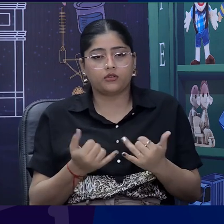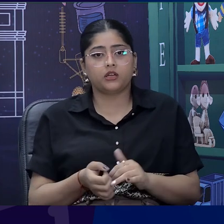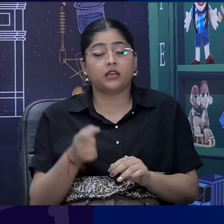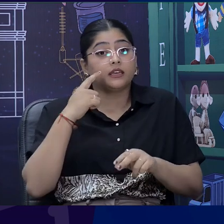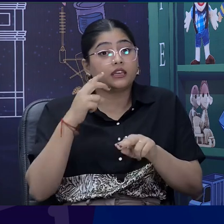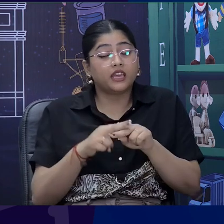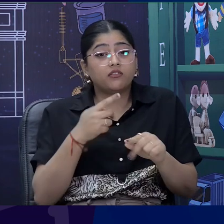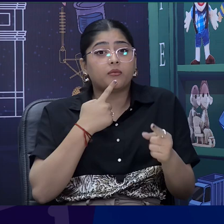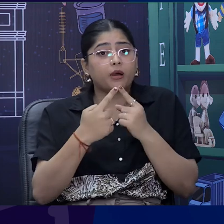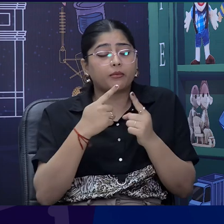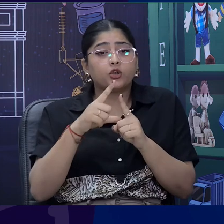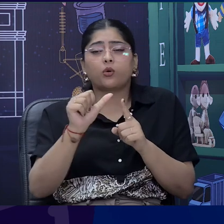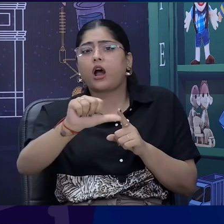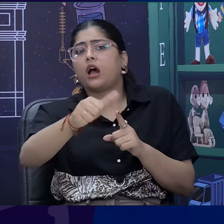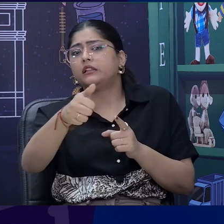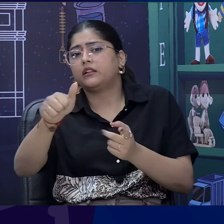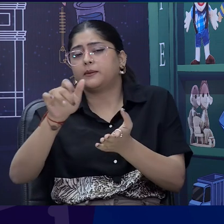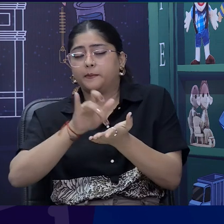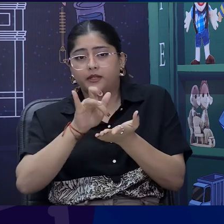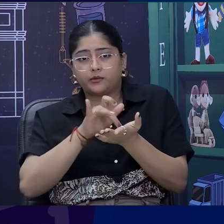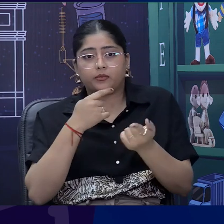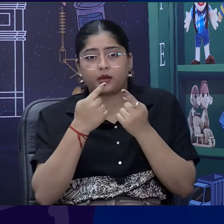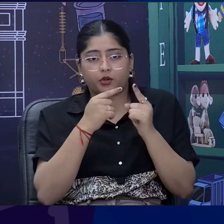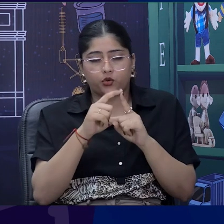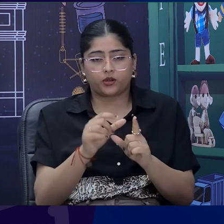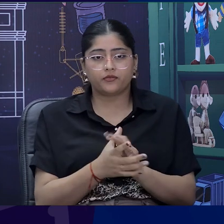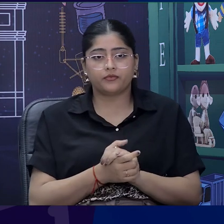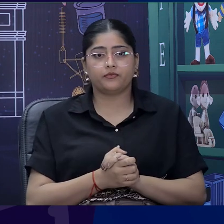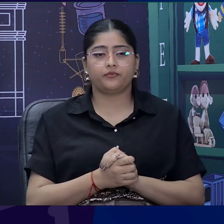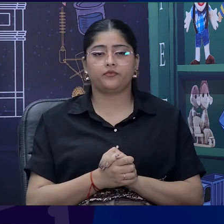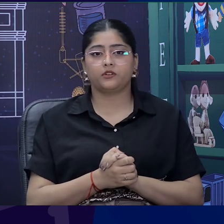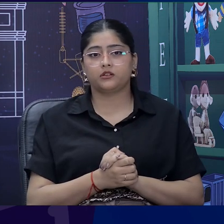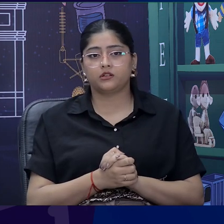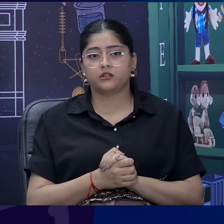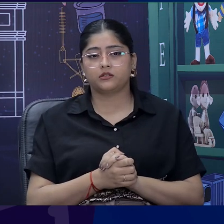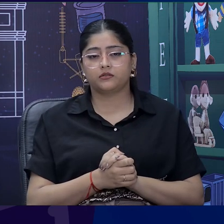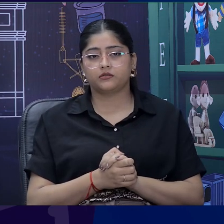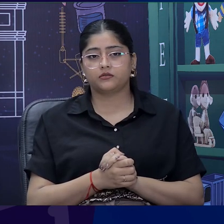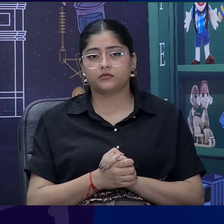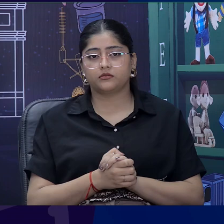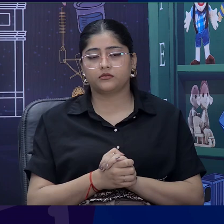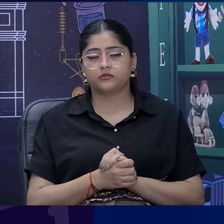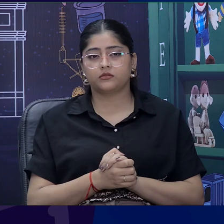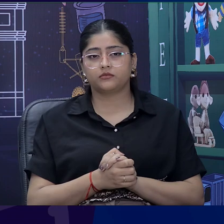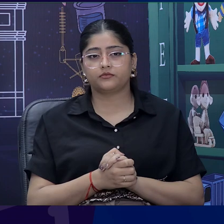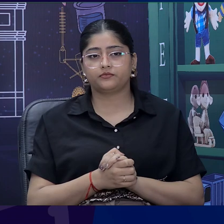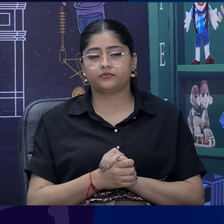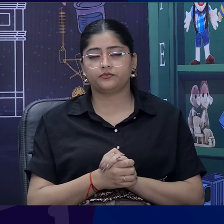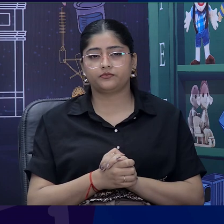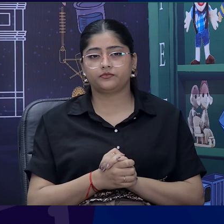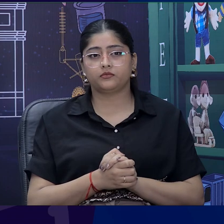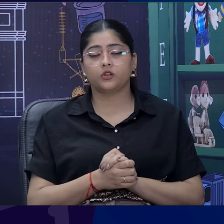talk about other nations other country of the world. So, how can you introduce all the